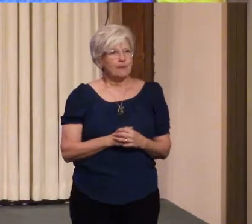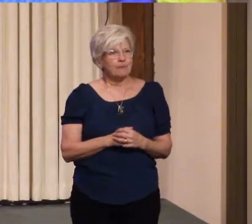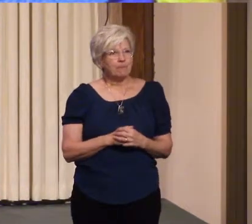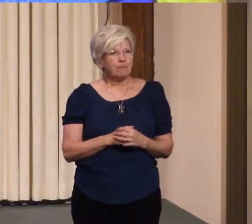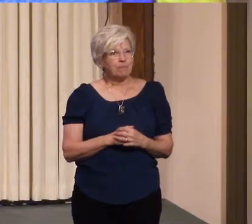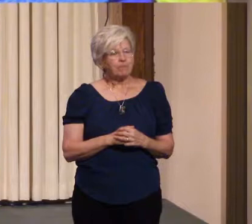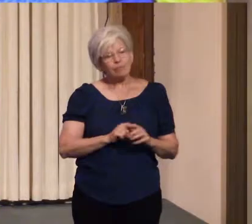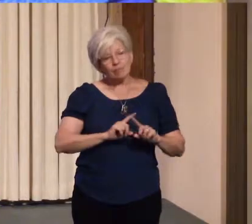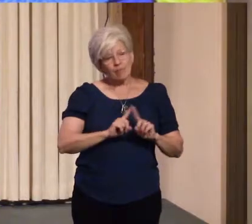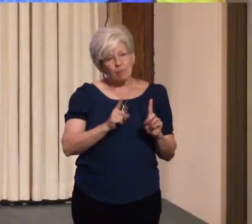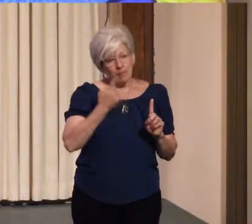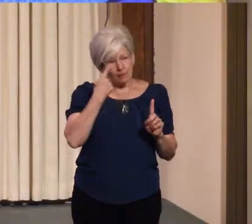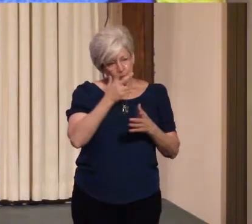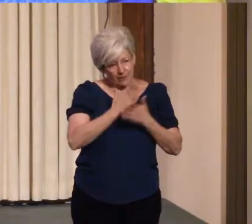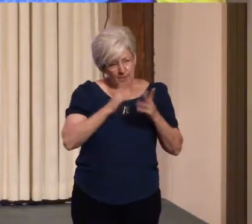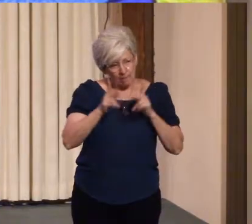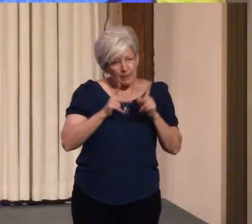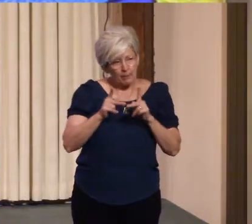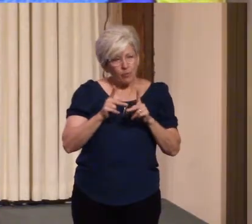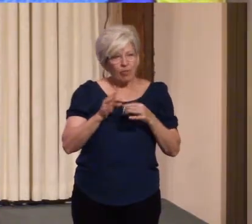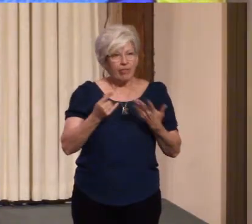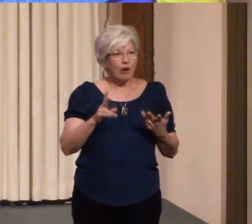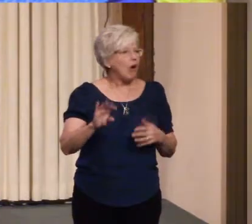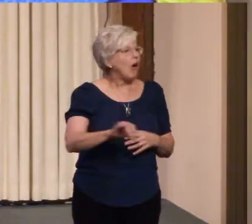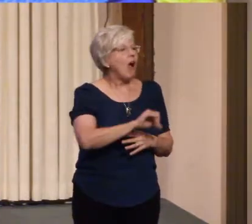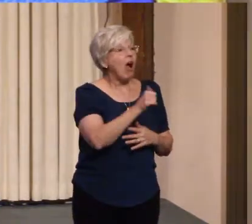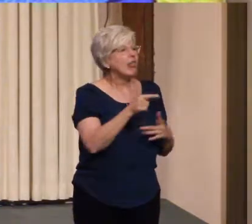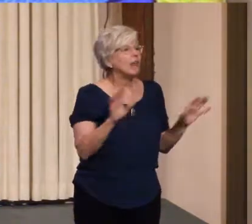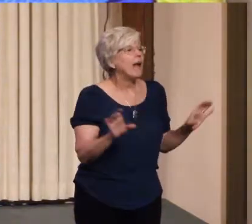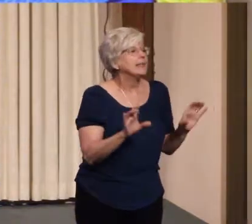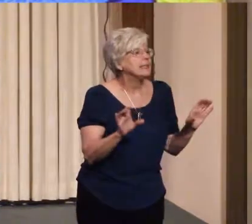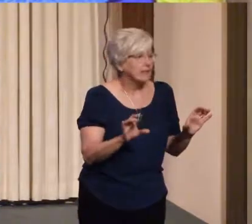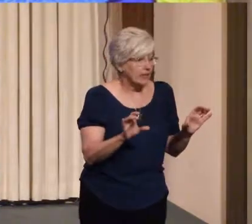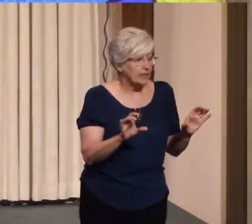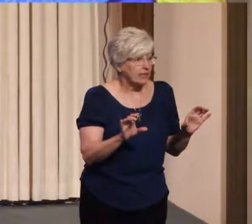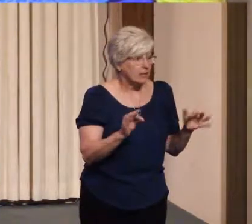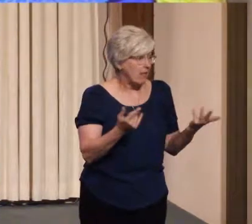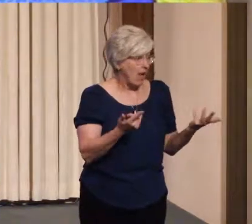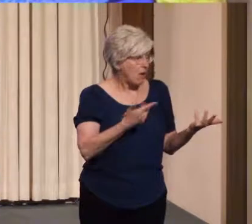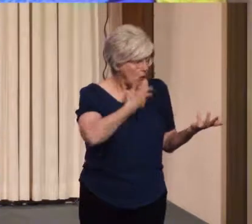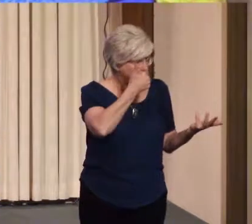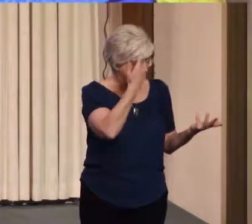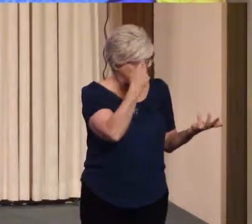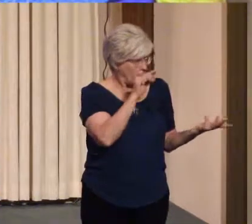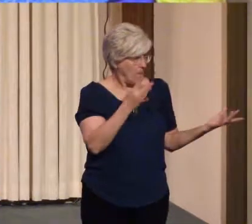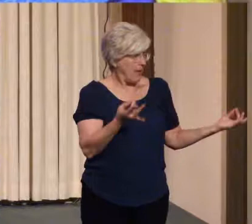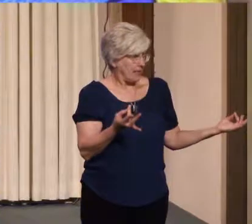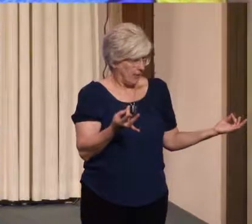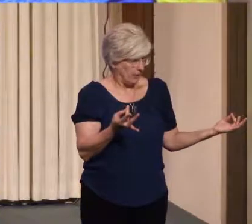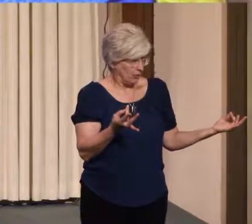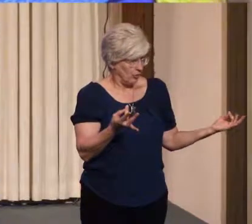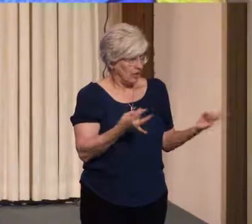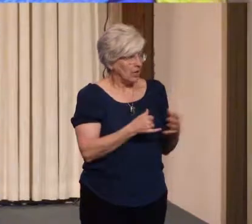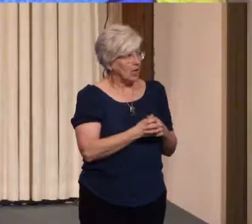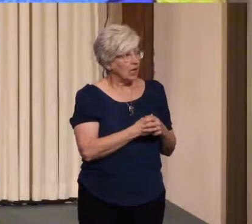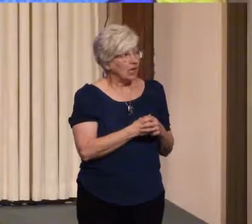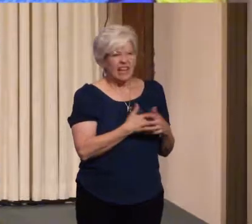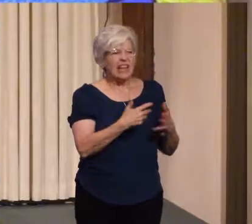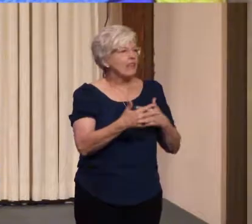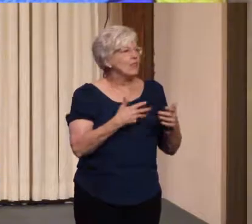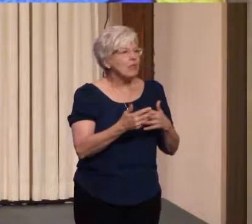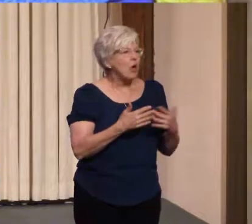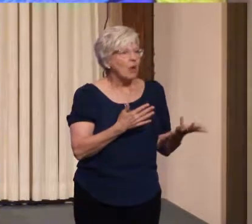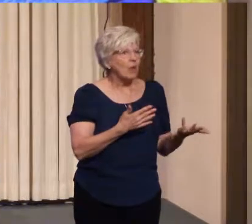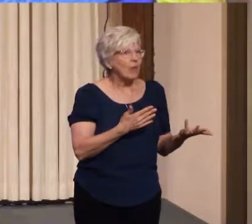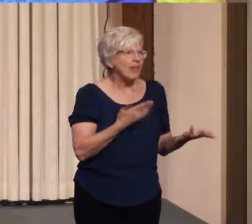But for some people there are other activities that are better for meditation and even though they may not